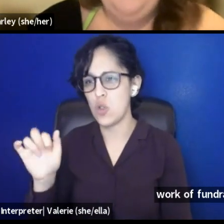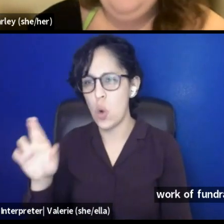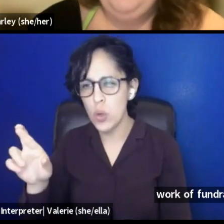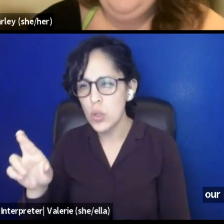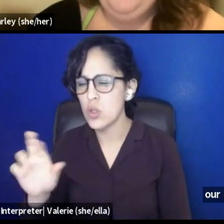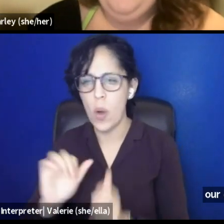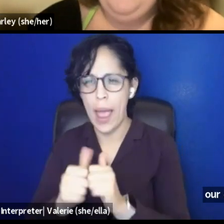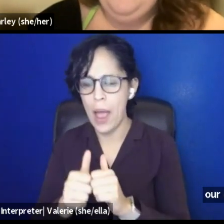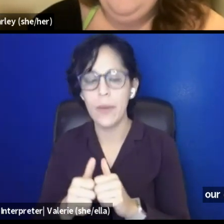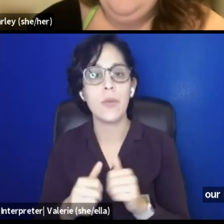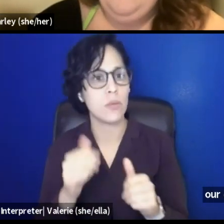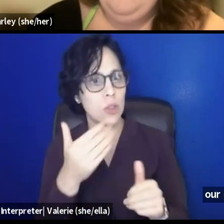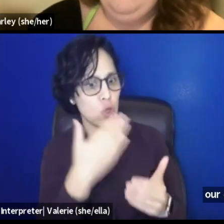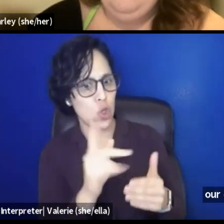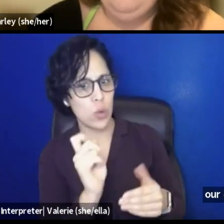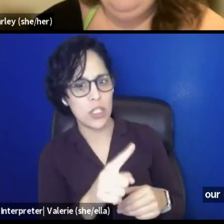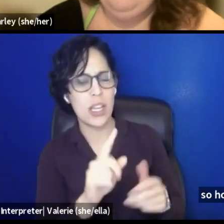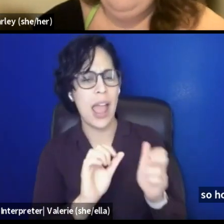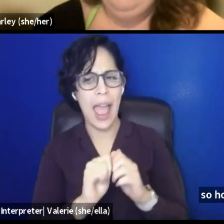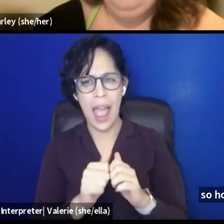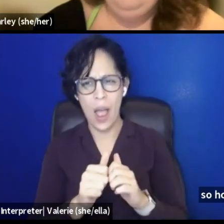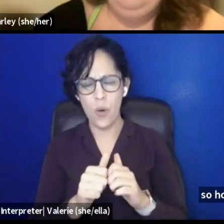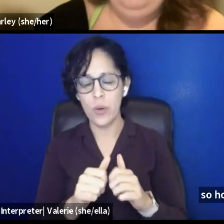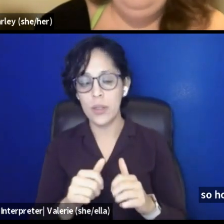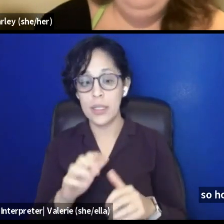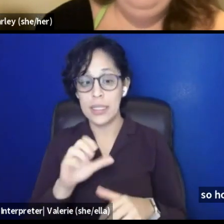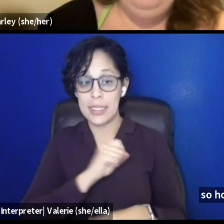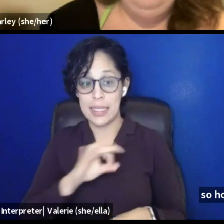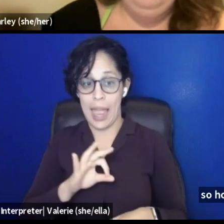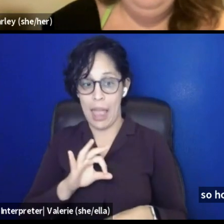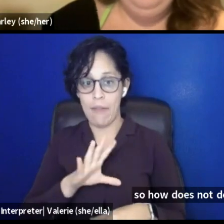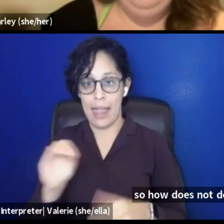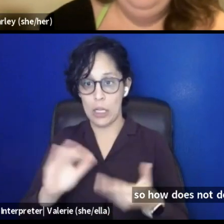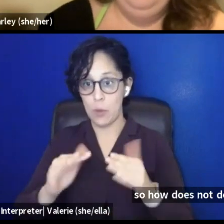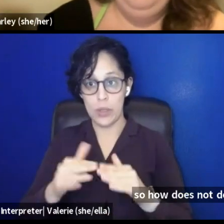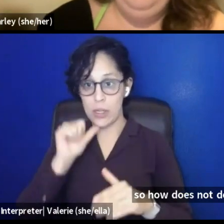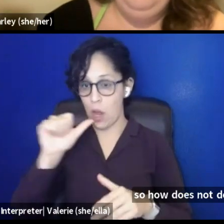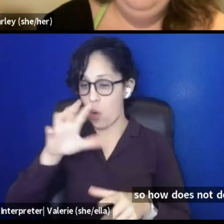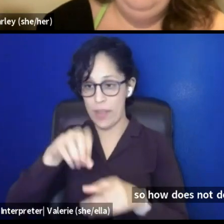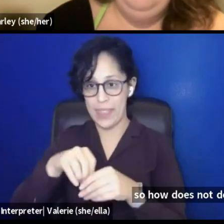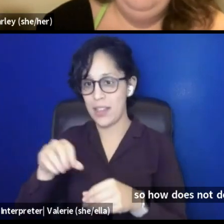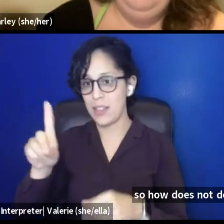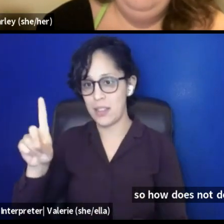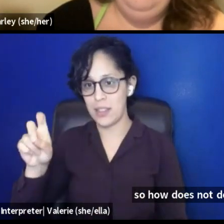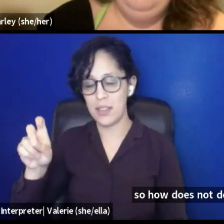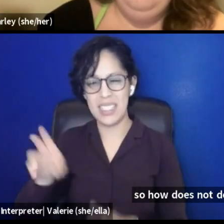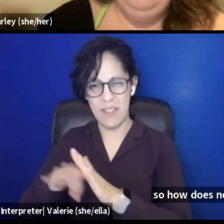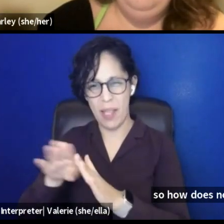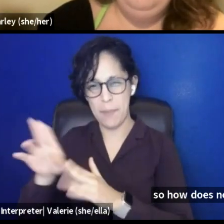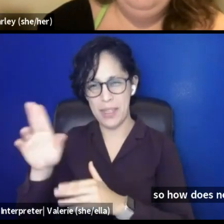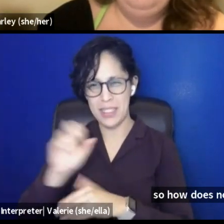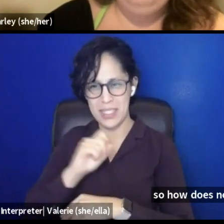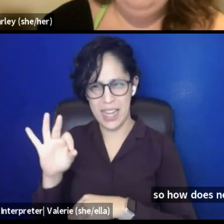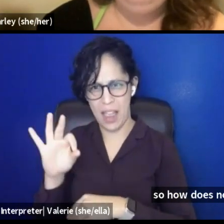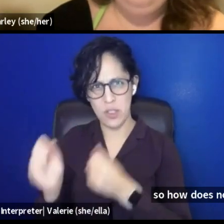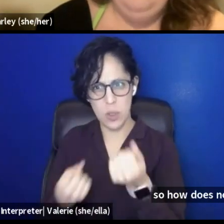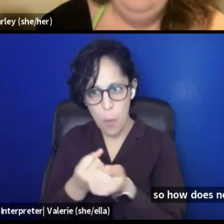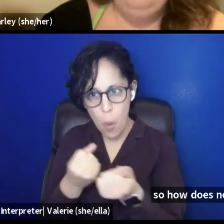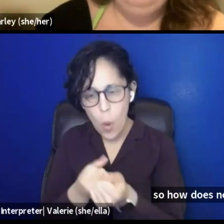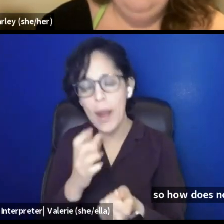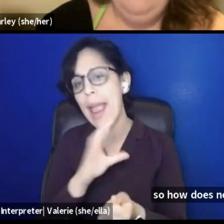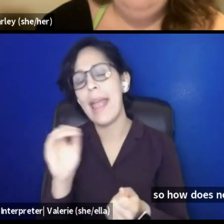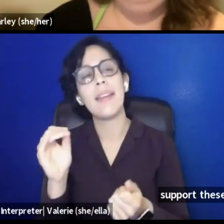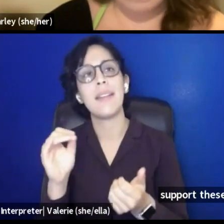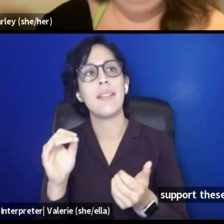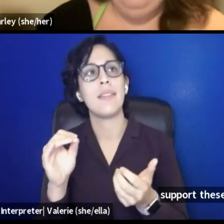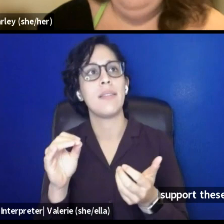does non-development, um, staff and community, uh, support these initiatives and, and, and advocate even let's say